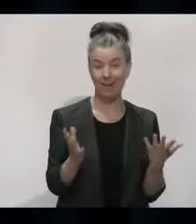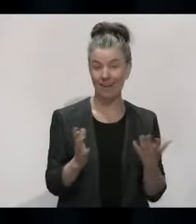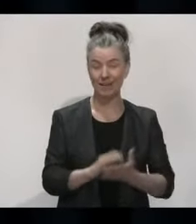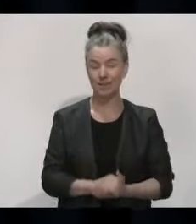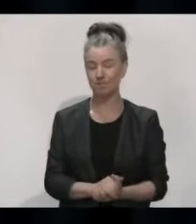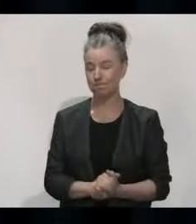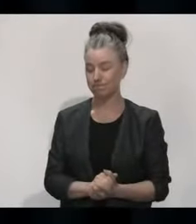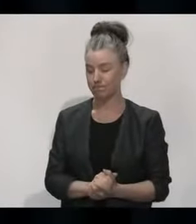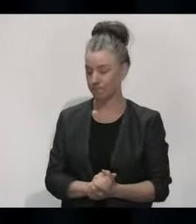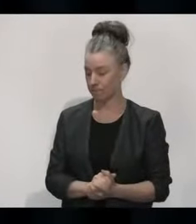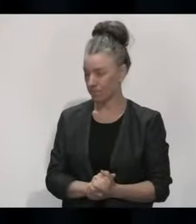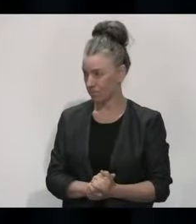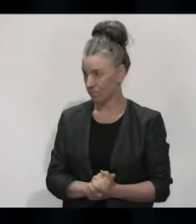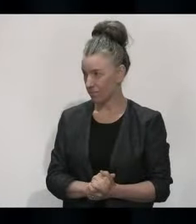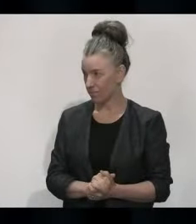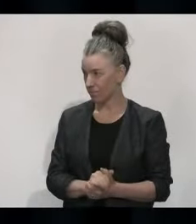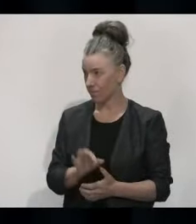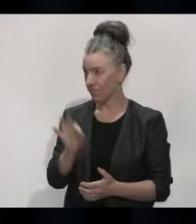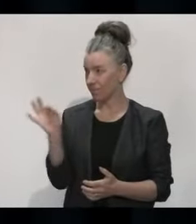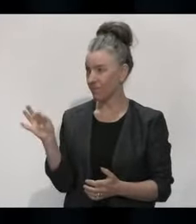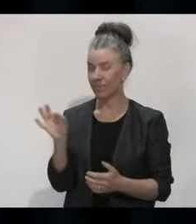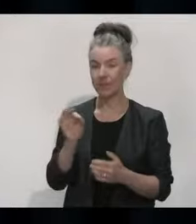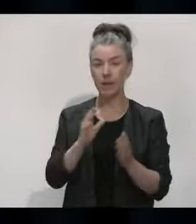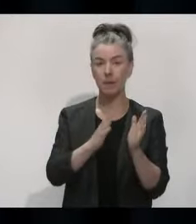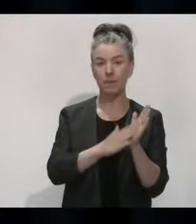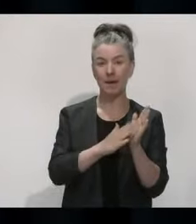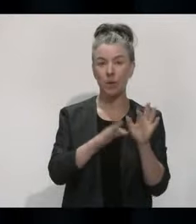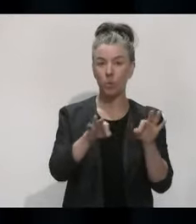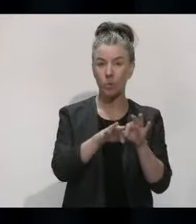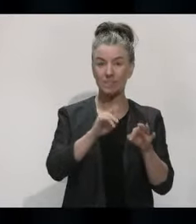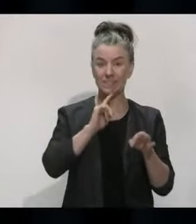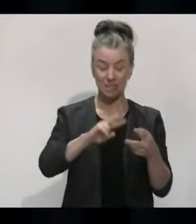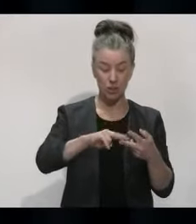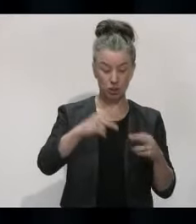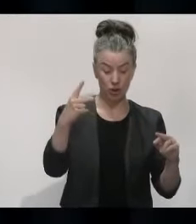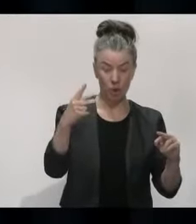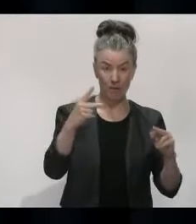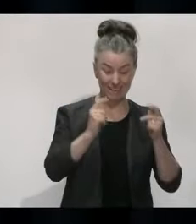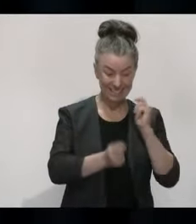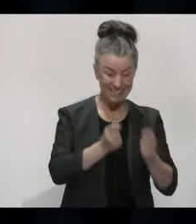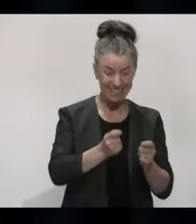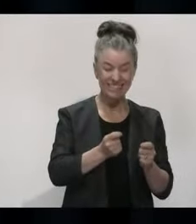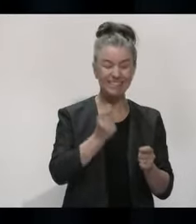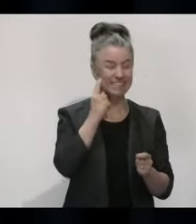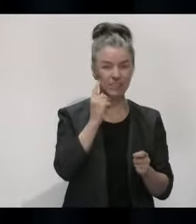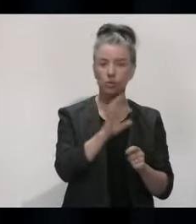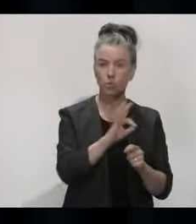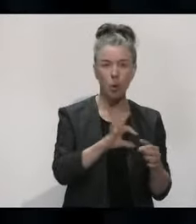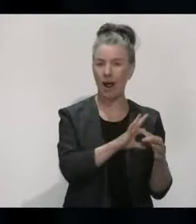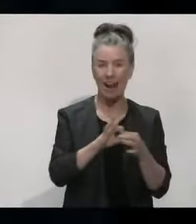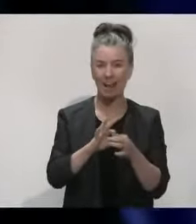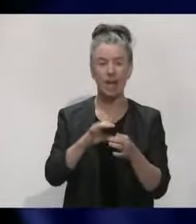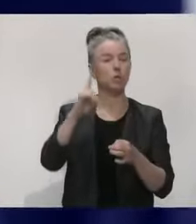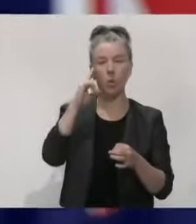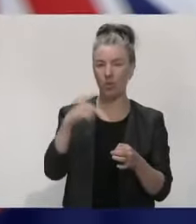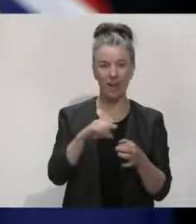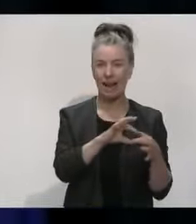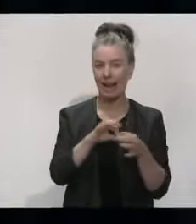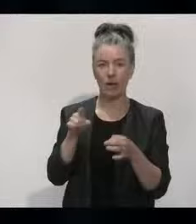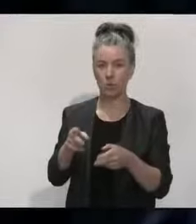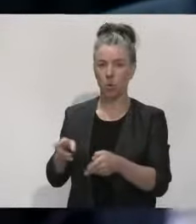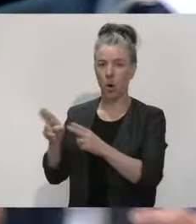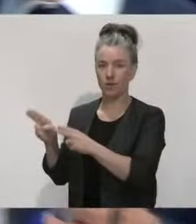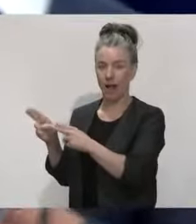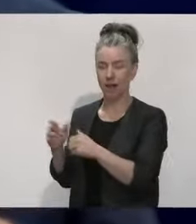I think she said that the genomic testing yesterday indicated that it was highly unlikely to come from MIQ. Can you elaborate on that? So